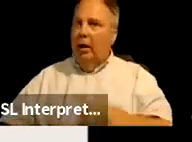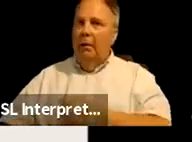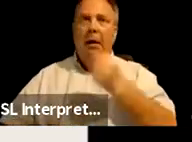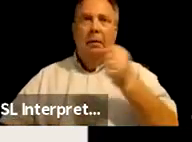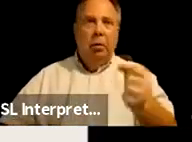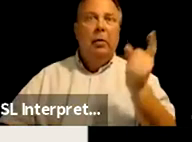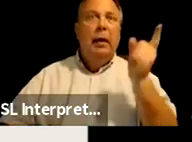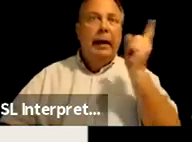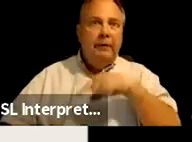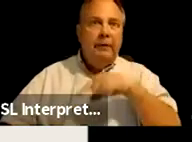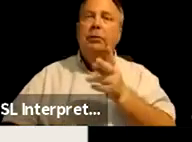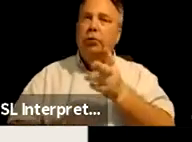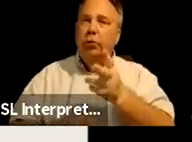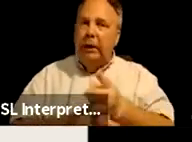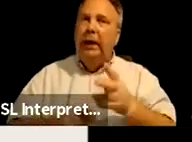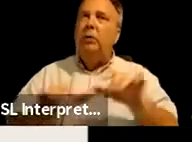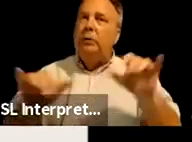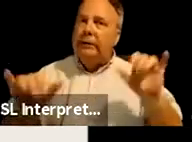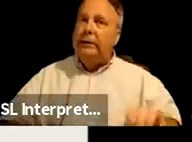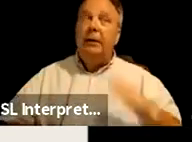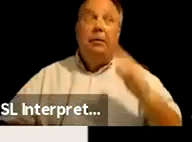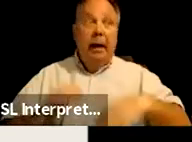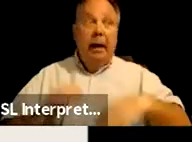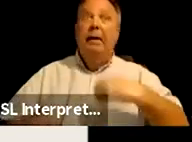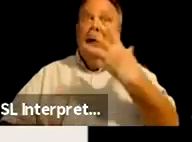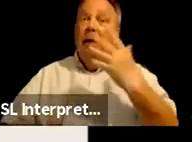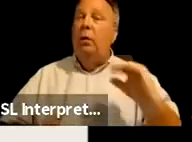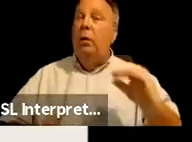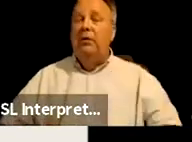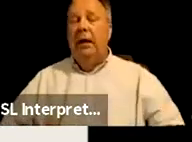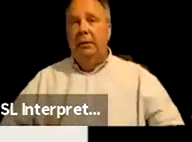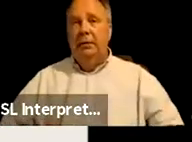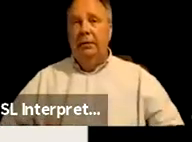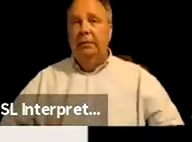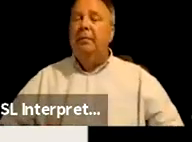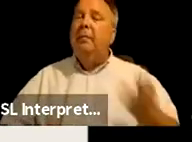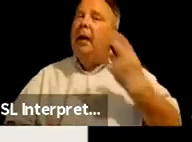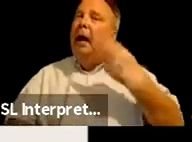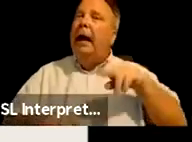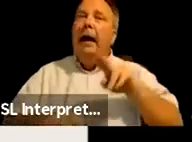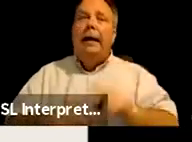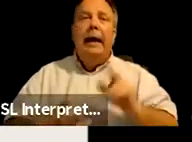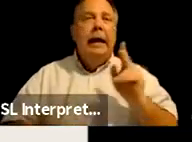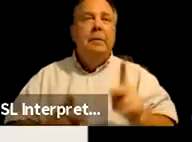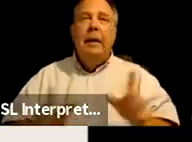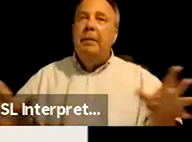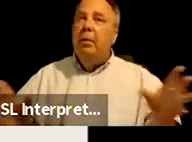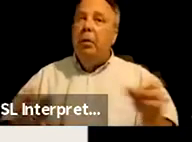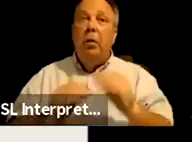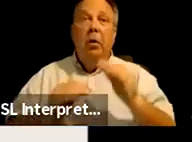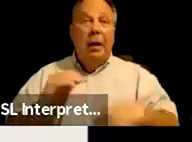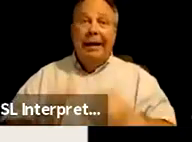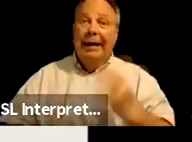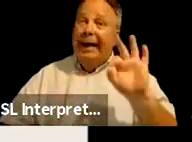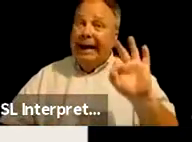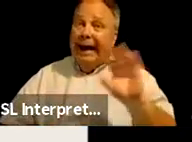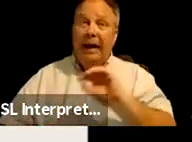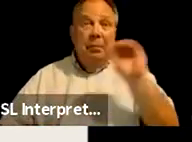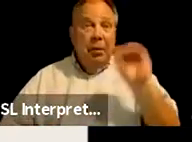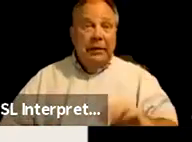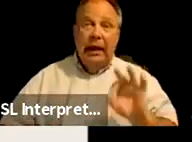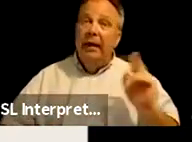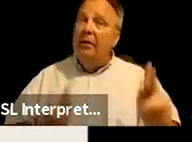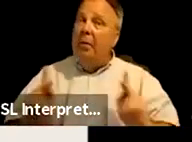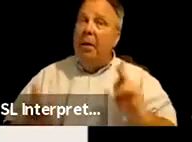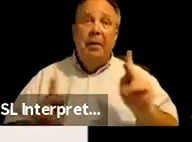the foster foster care system than a white child and native people comprise less than 9% of the population